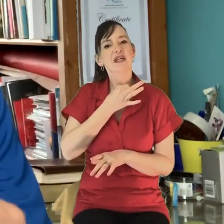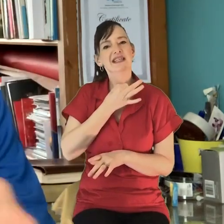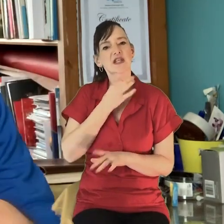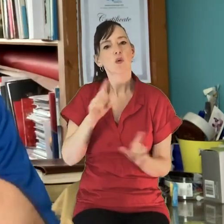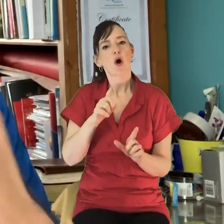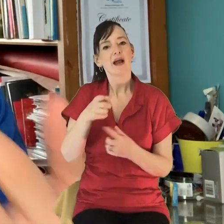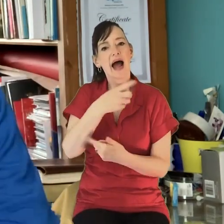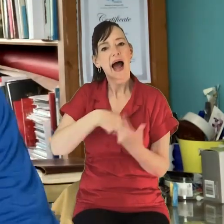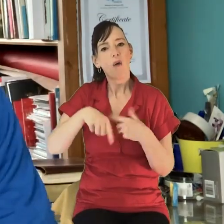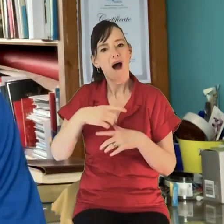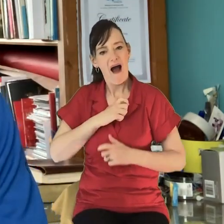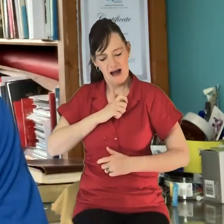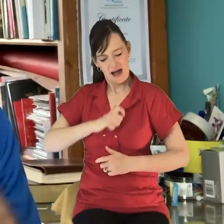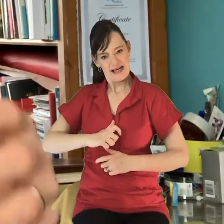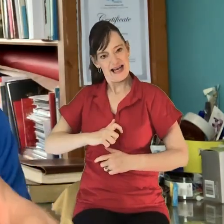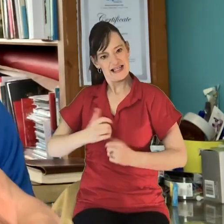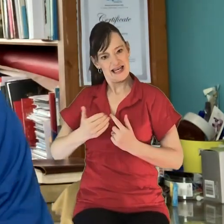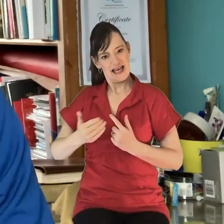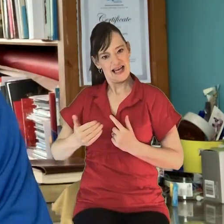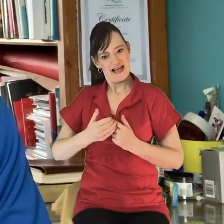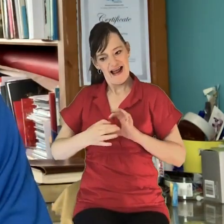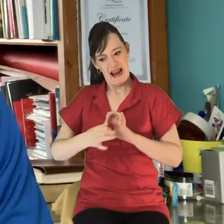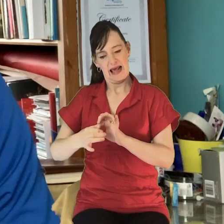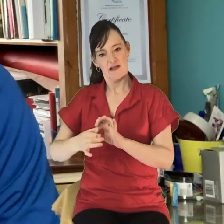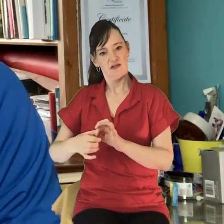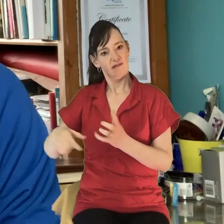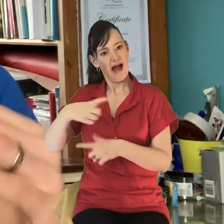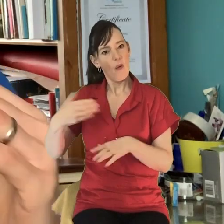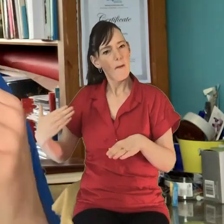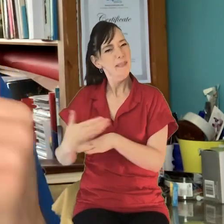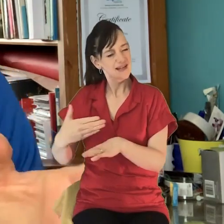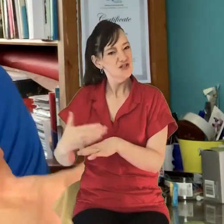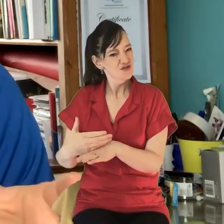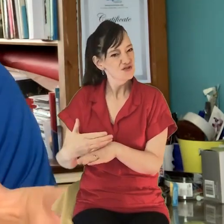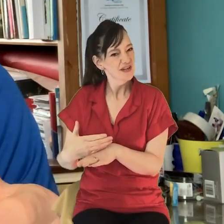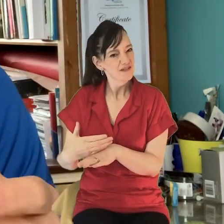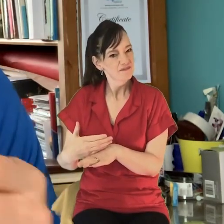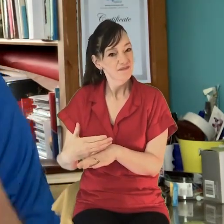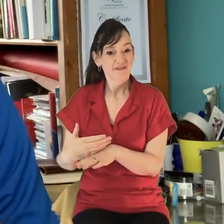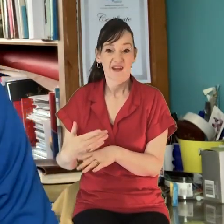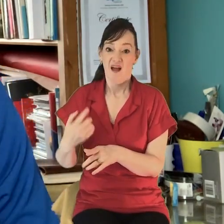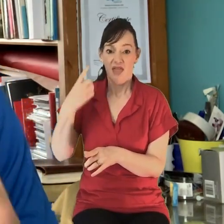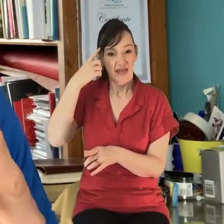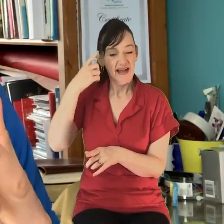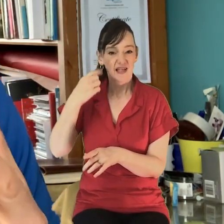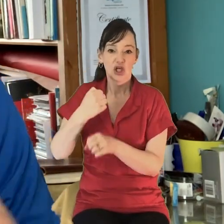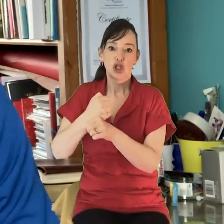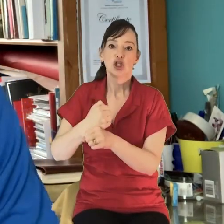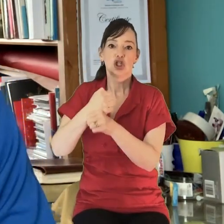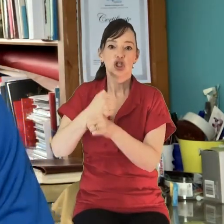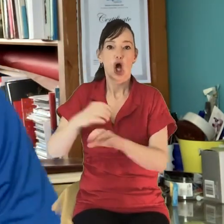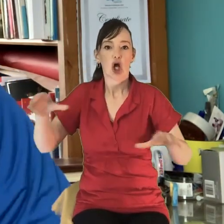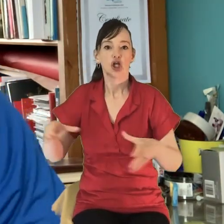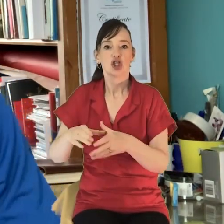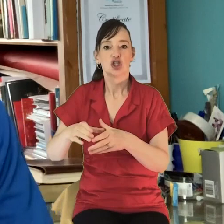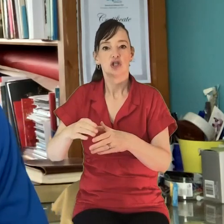identity is bound up in the ministry. And I think for church planting in particular, that's accentuated because,